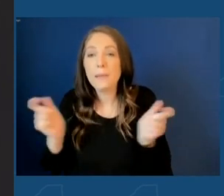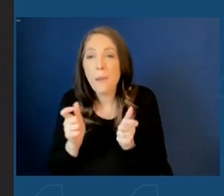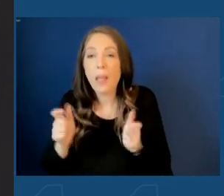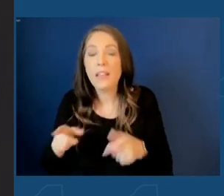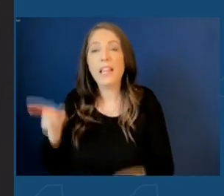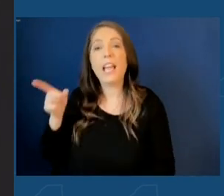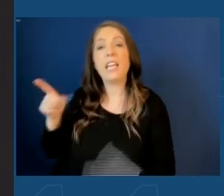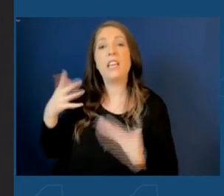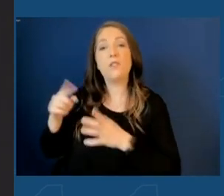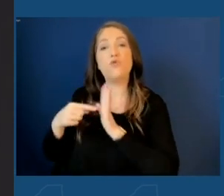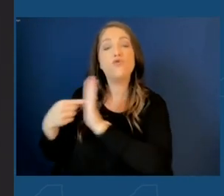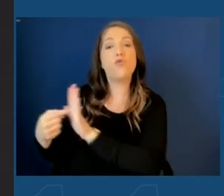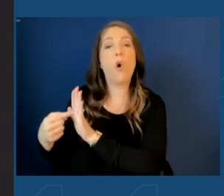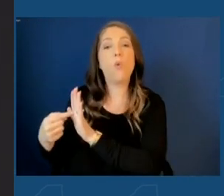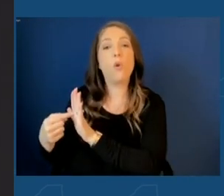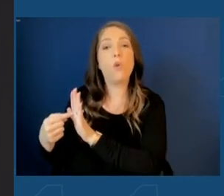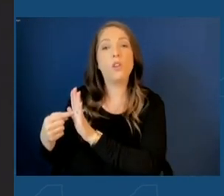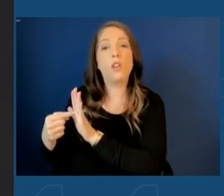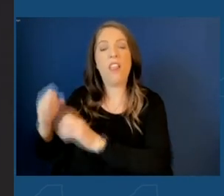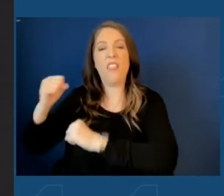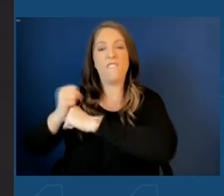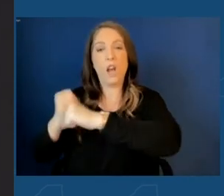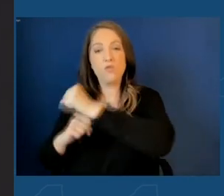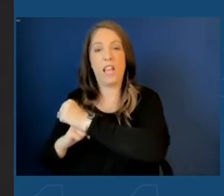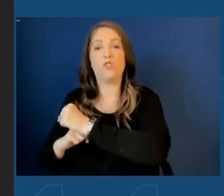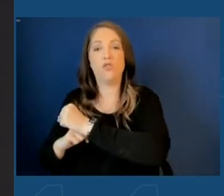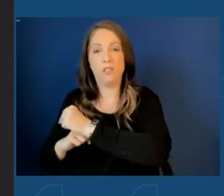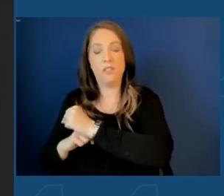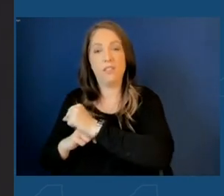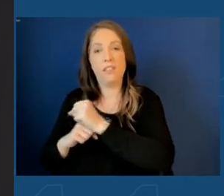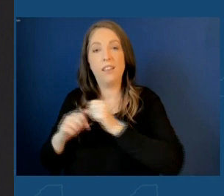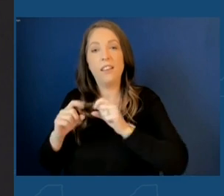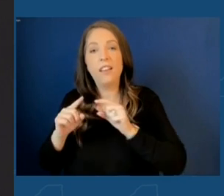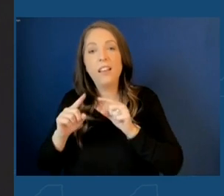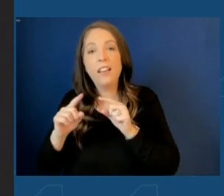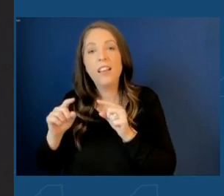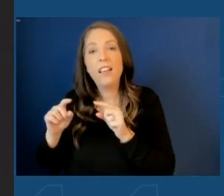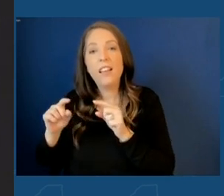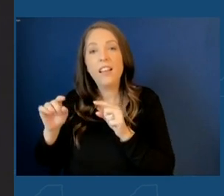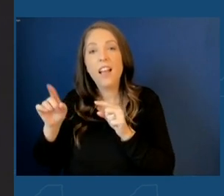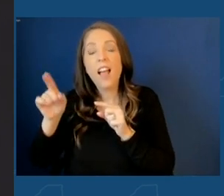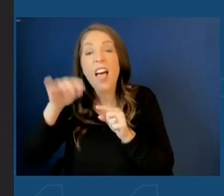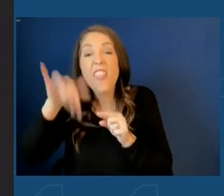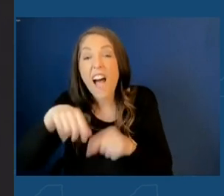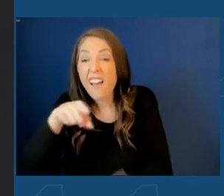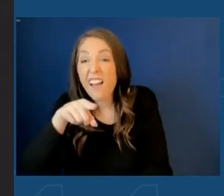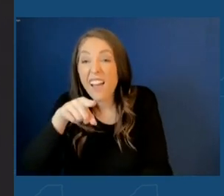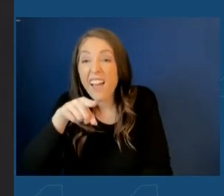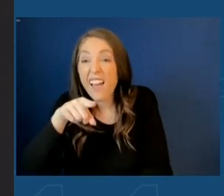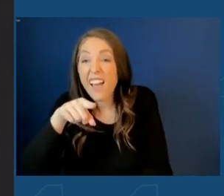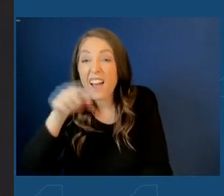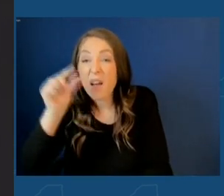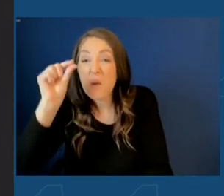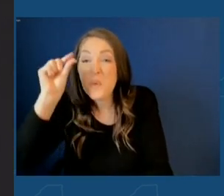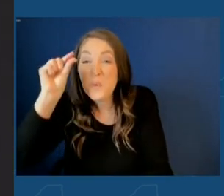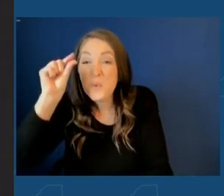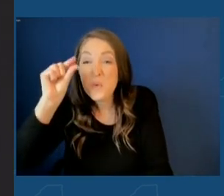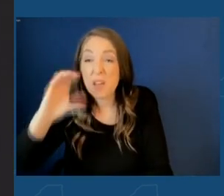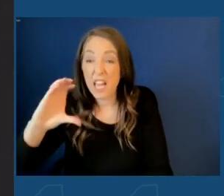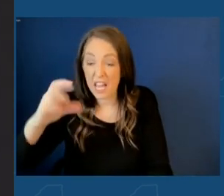was the foundation of what is right here, this tiny little chip.